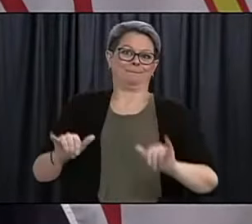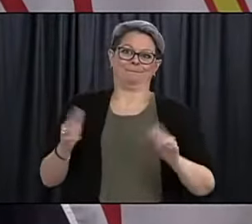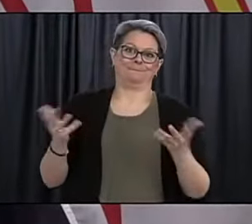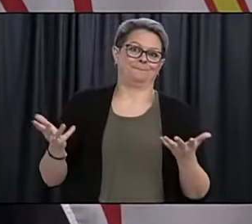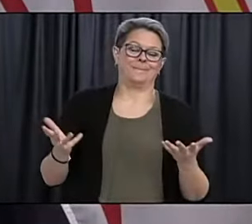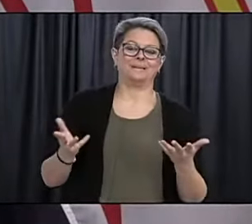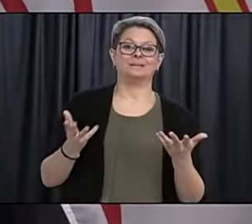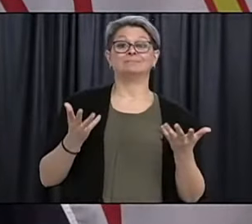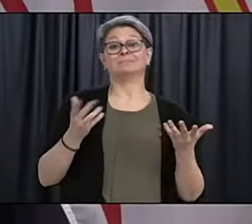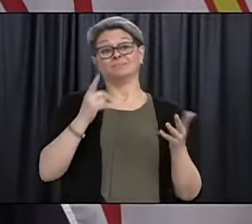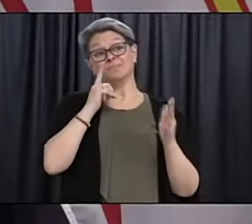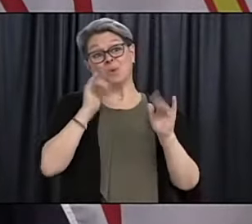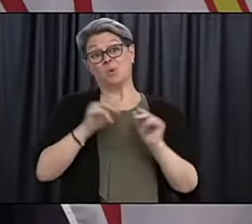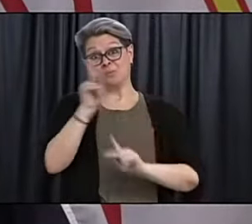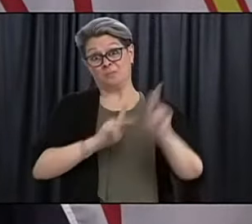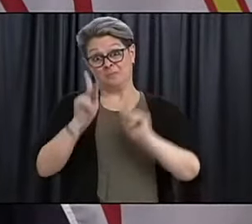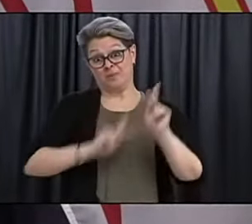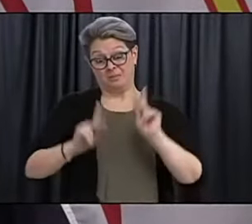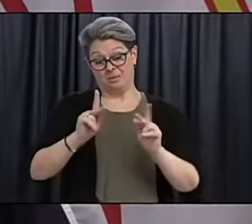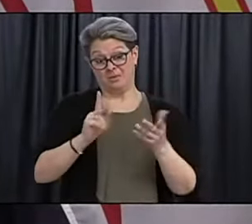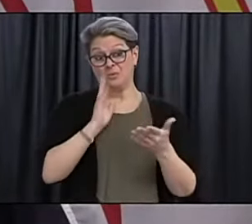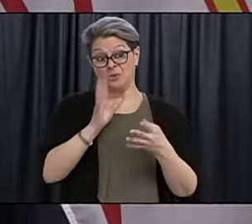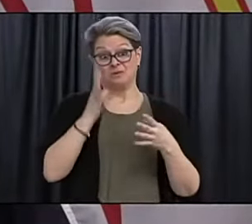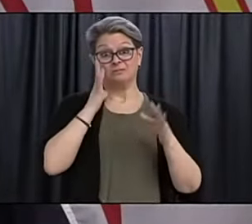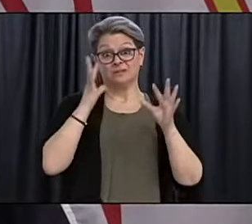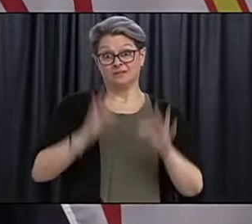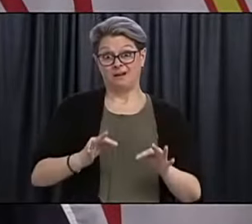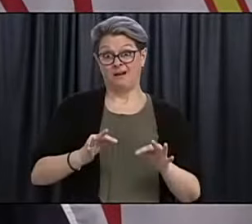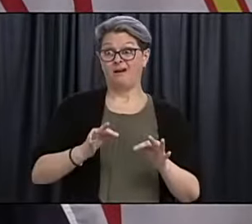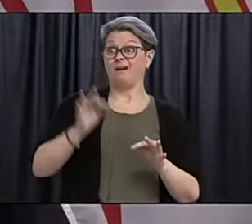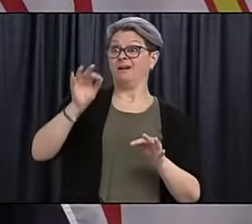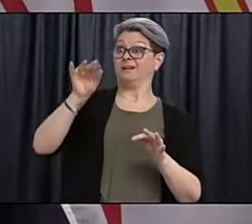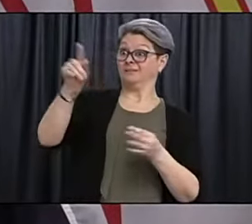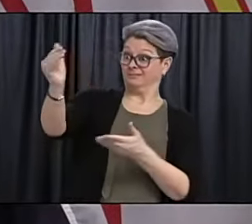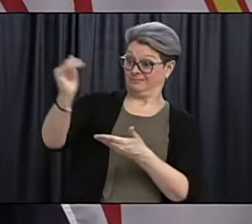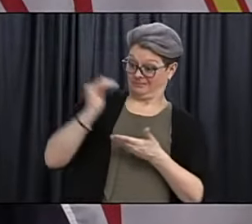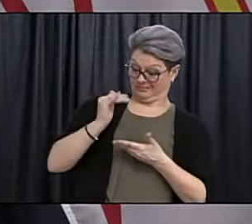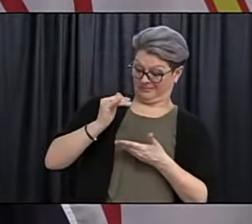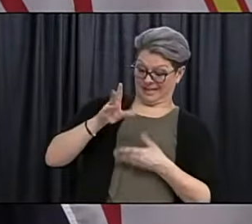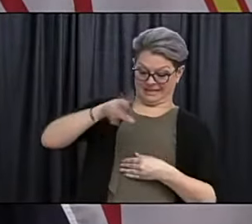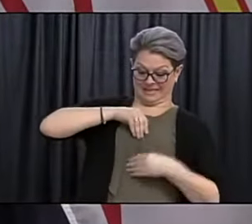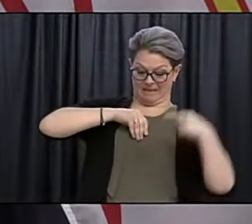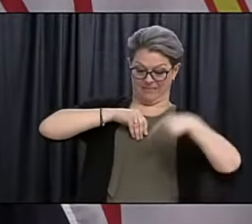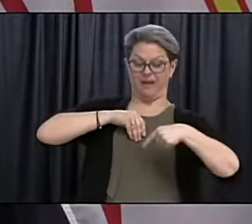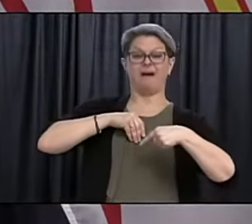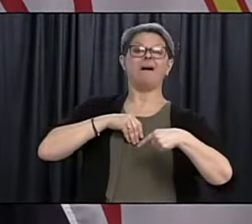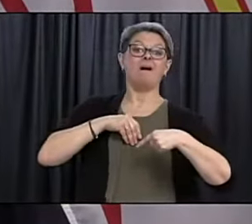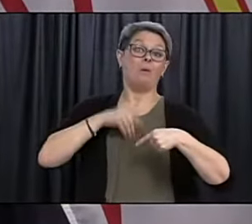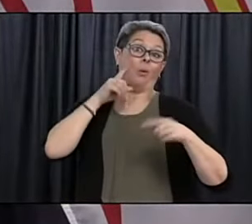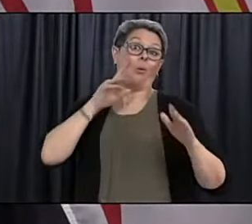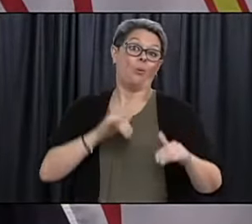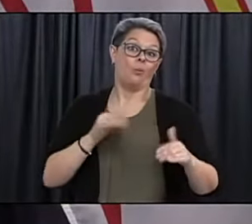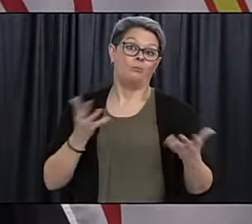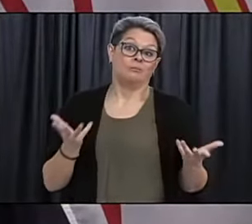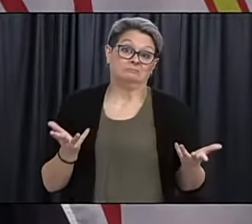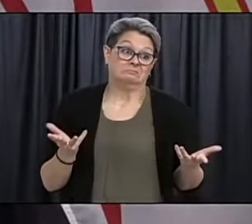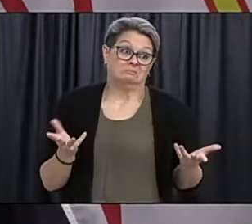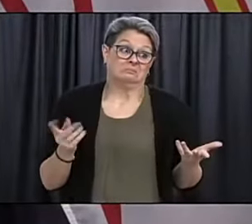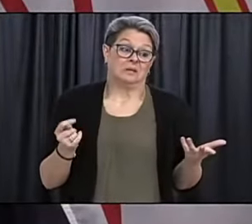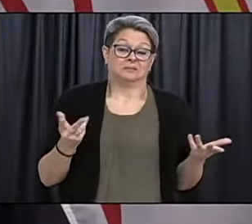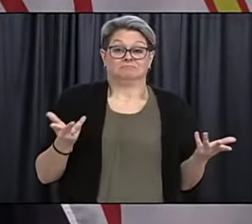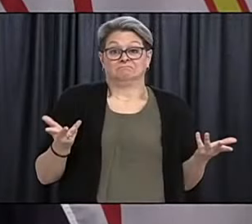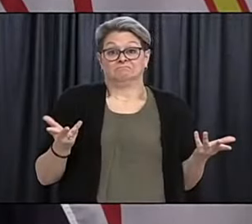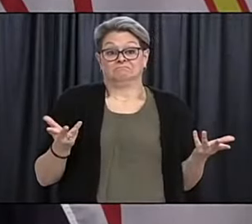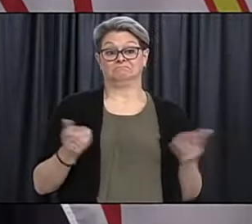to take the vaccine that's offered to them. And, you know, certainly at this point, we know that we